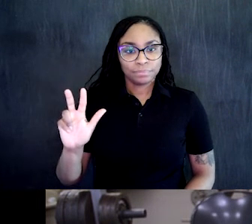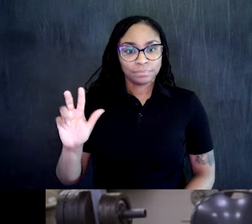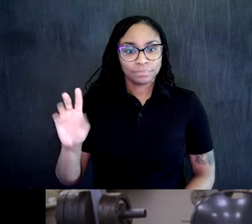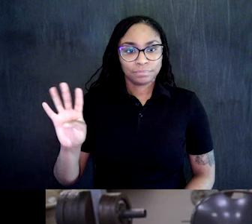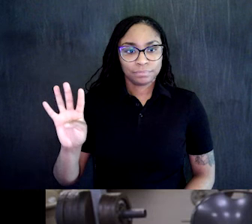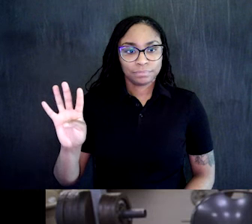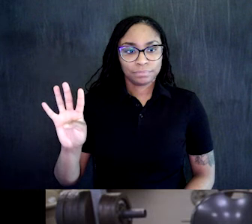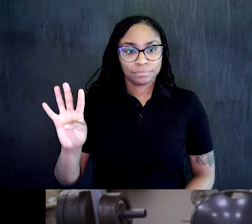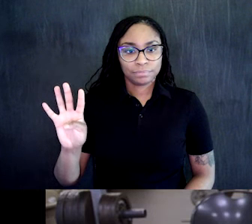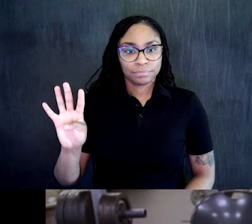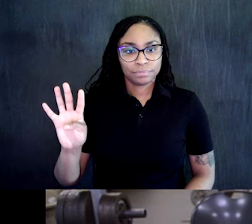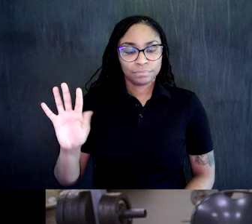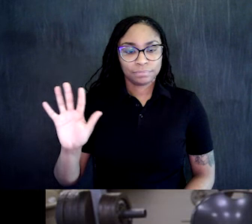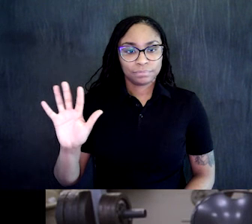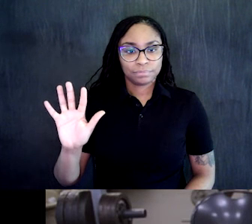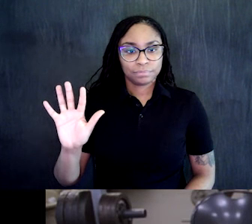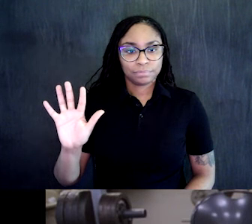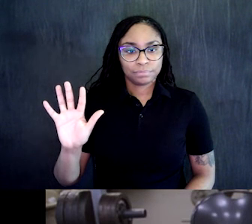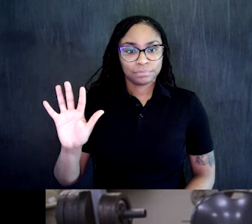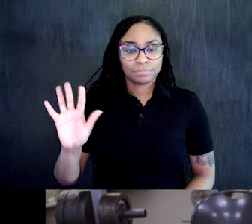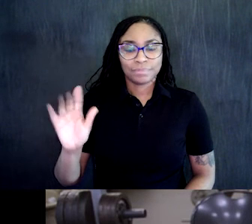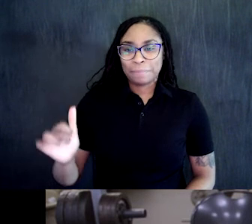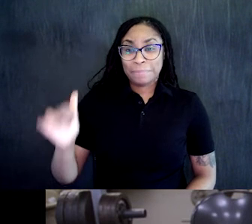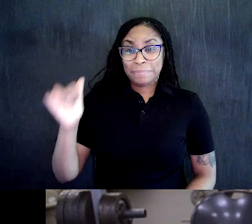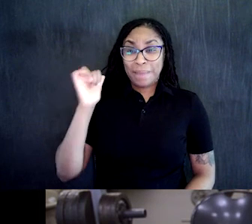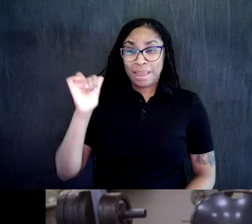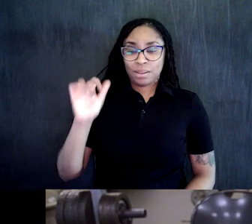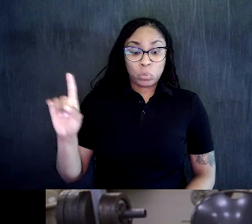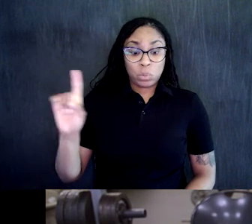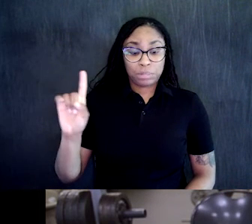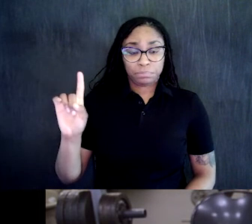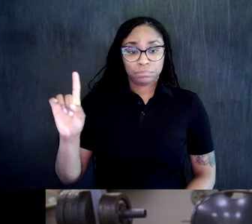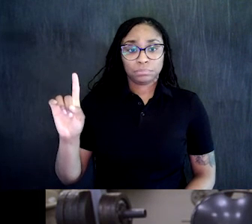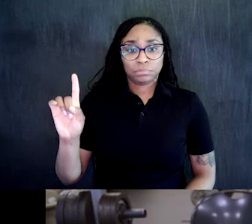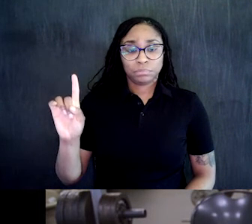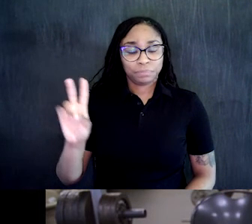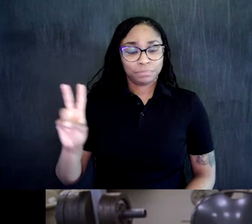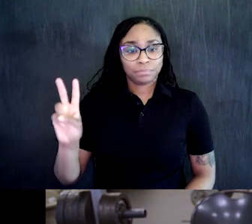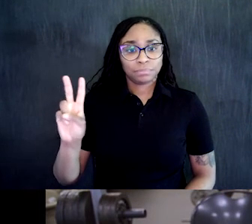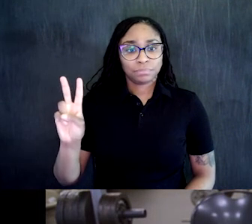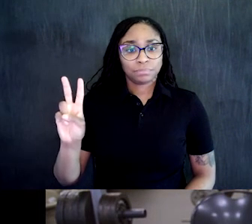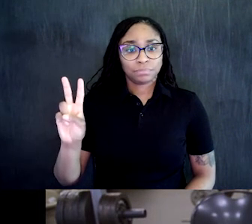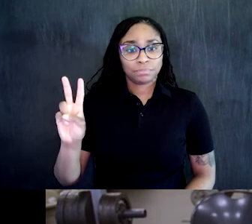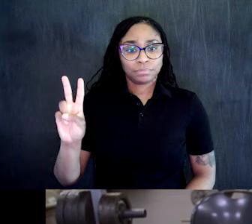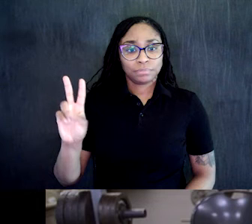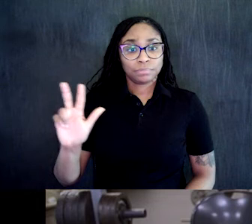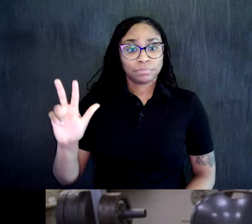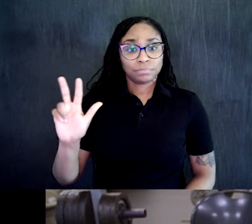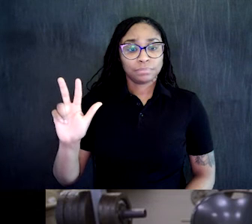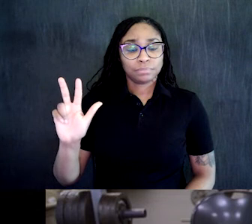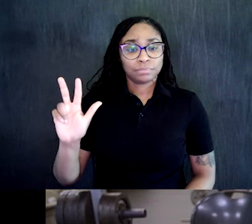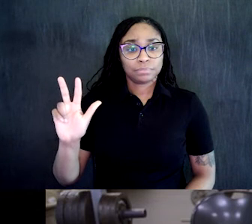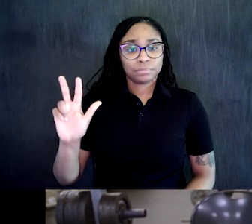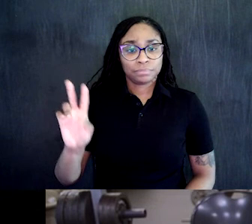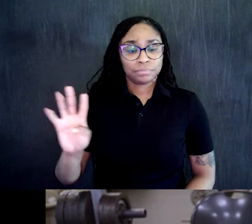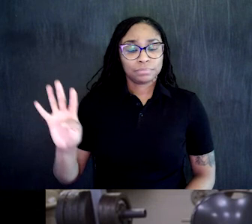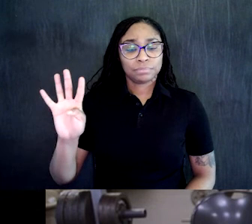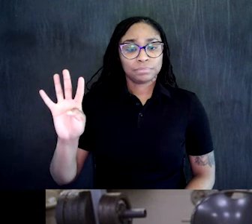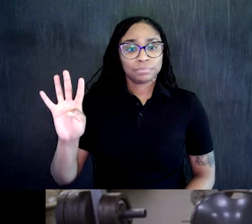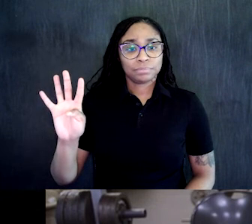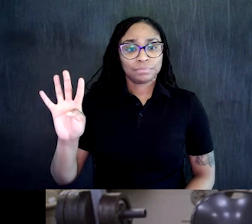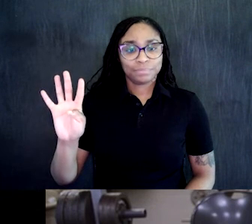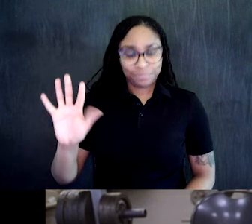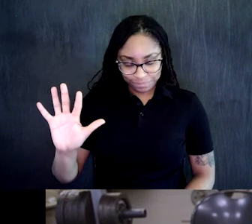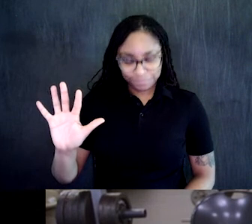Five. Backwards. One. Two. Three. Four. And five.